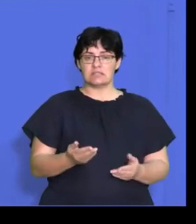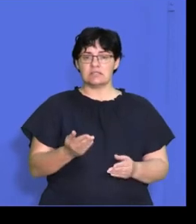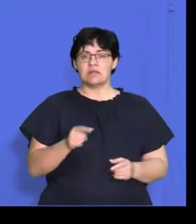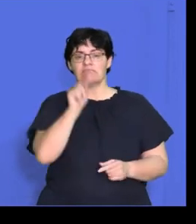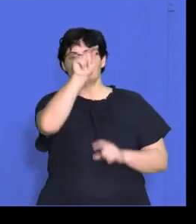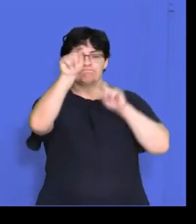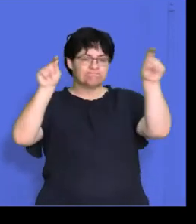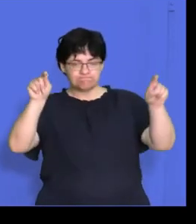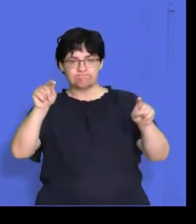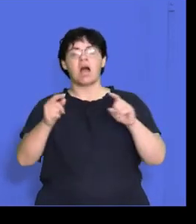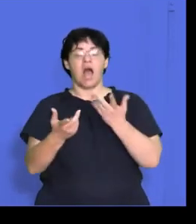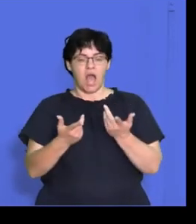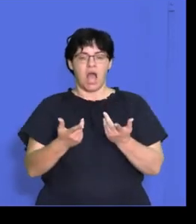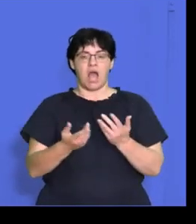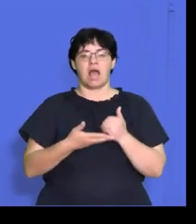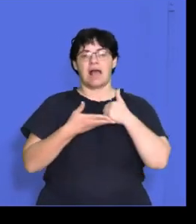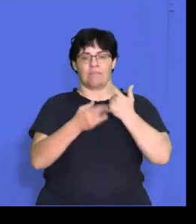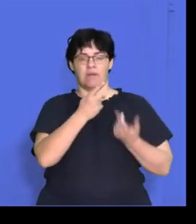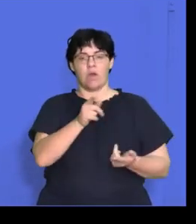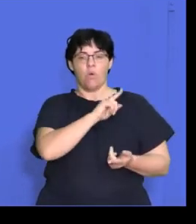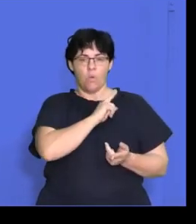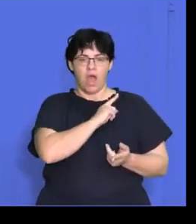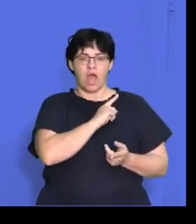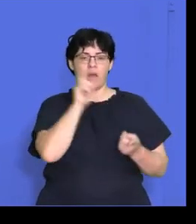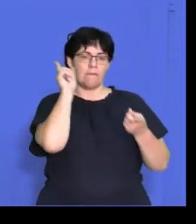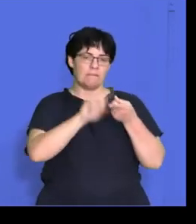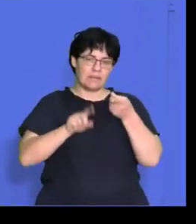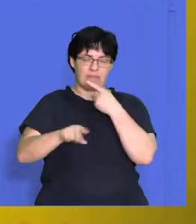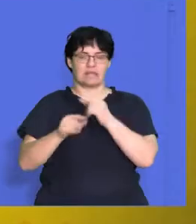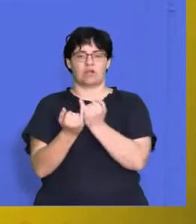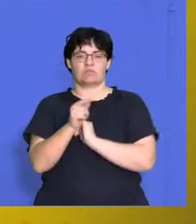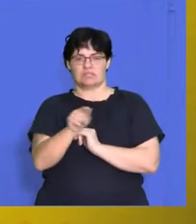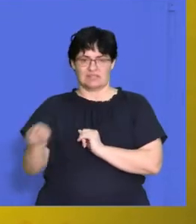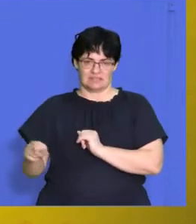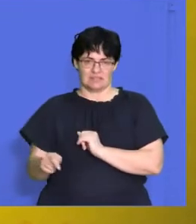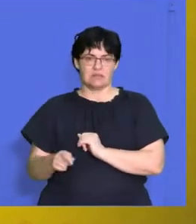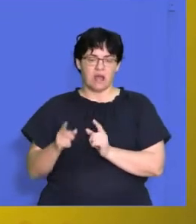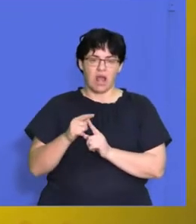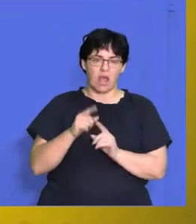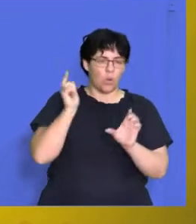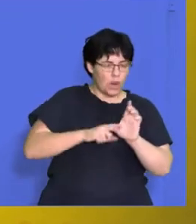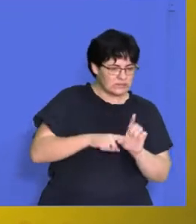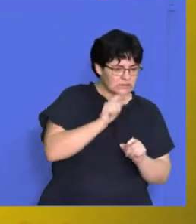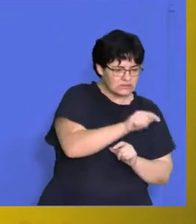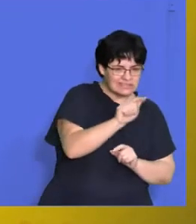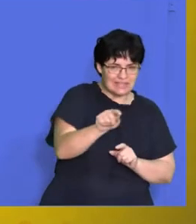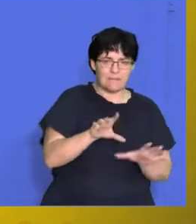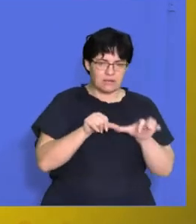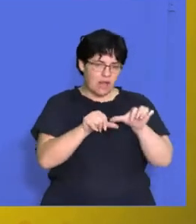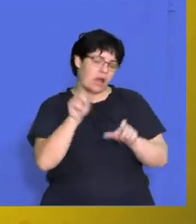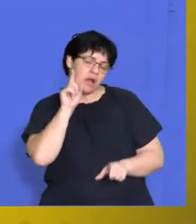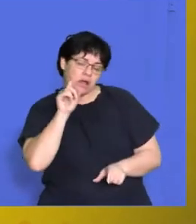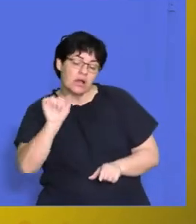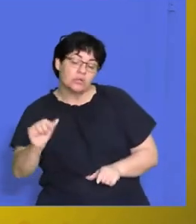circles to stay ahead of their competitors so they've got these quality circles which makes them stay ahead of their